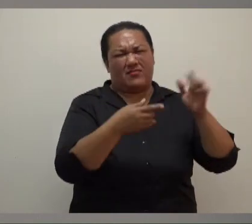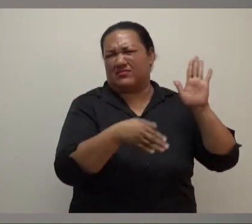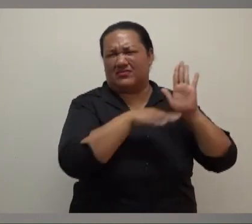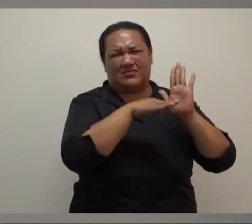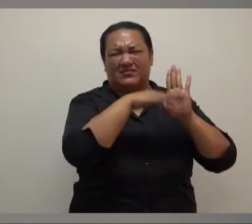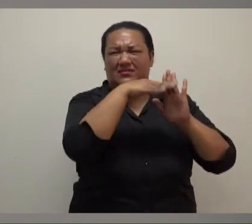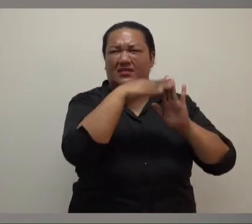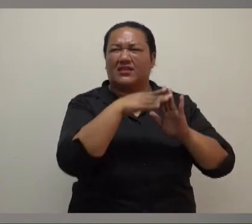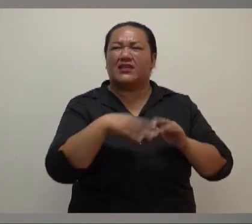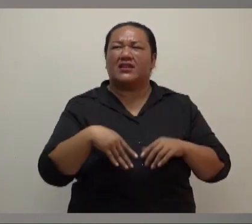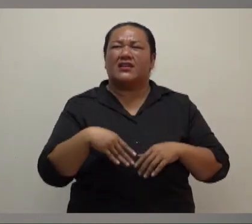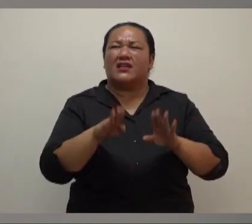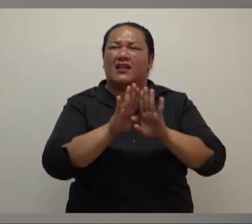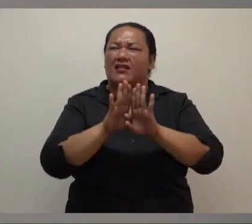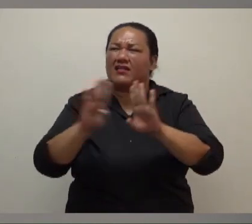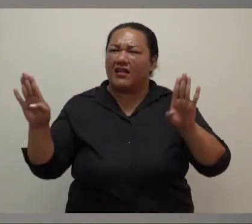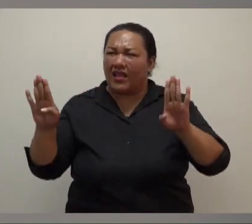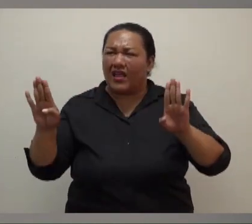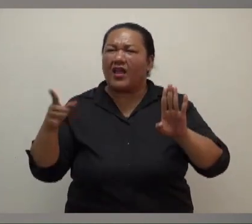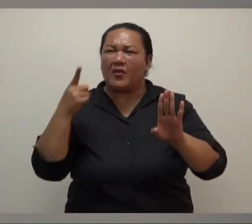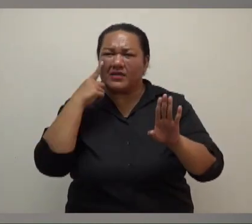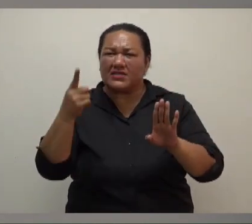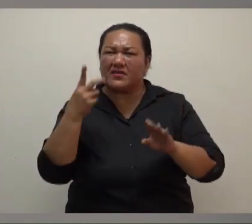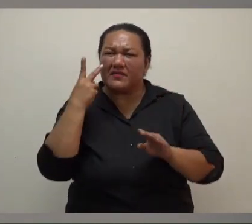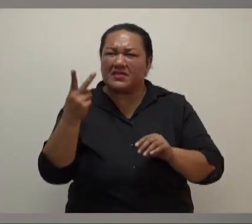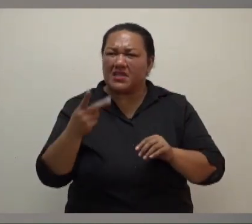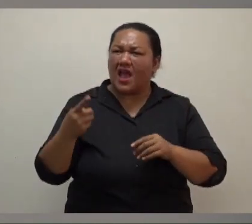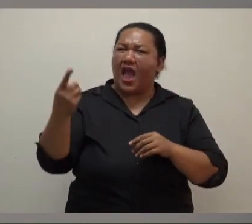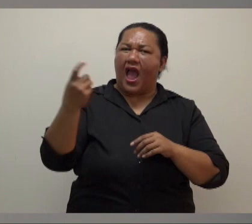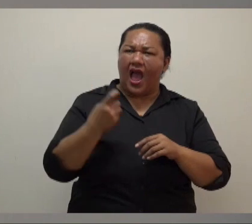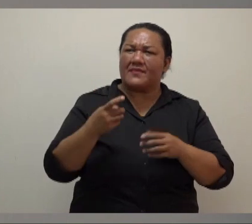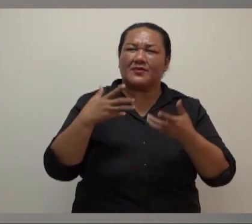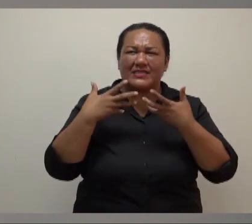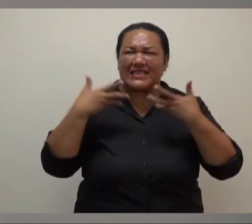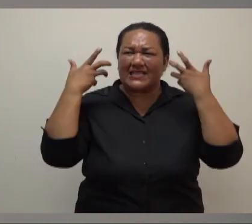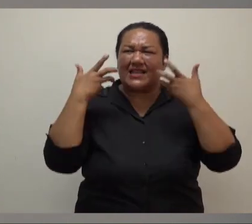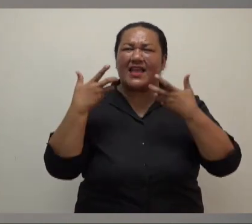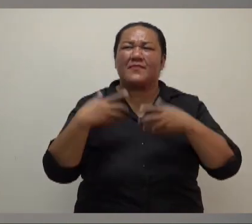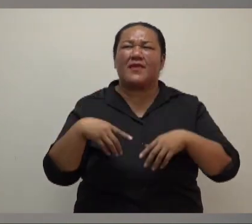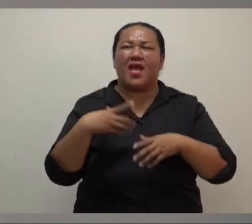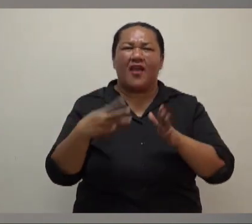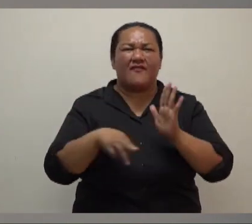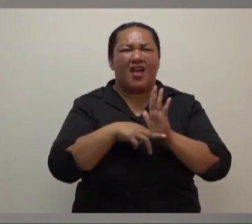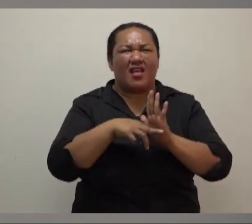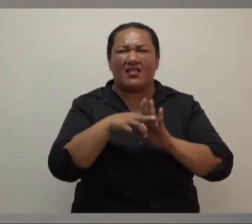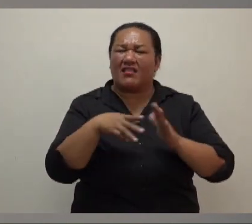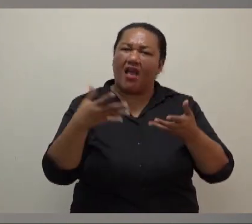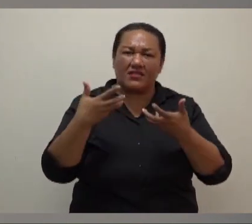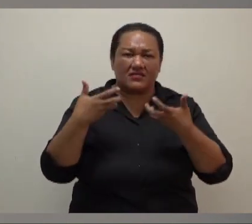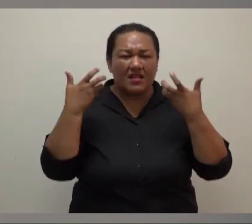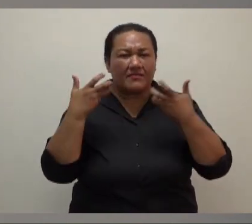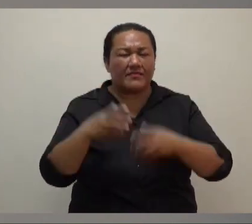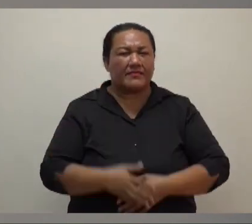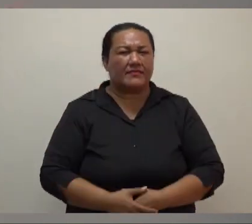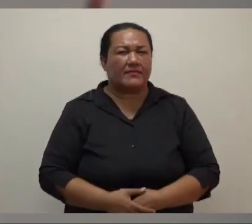delight on the look of all the, the delight on the faces of all the hotel workers. I mean, I met people yesterday, you know, there were